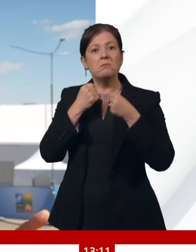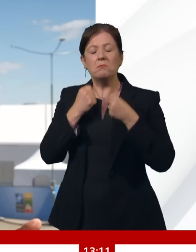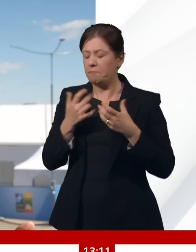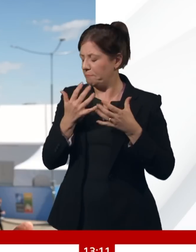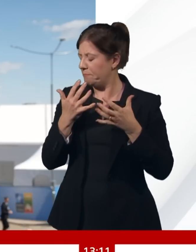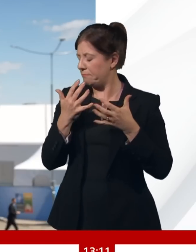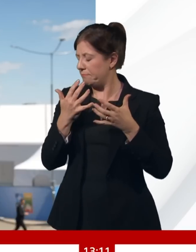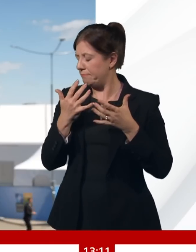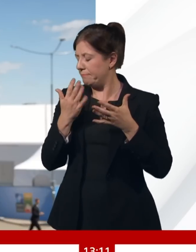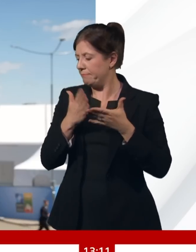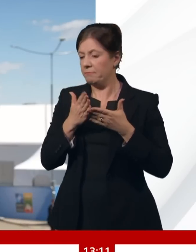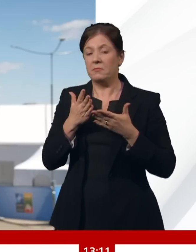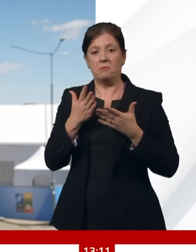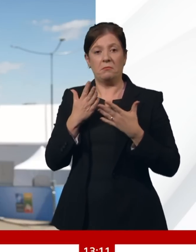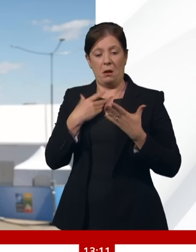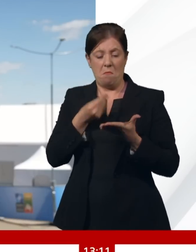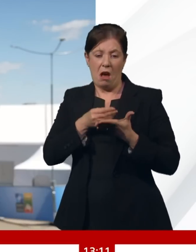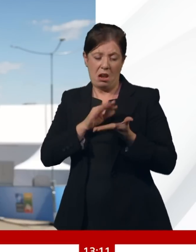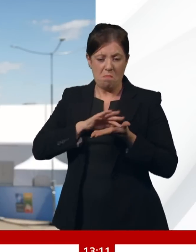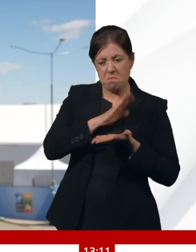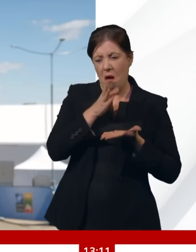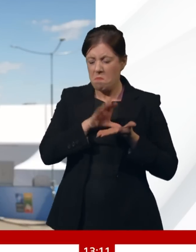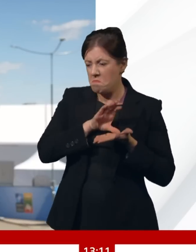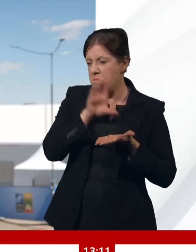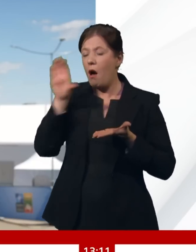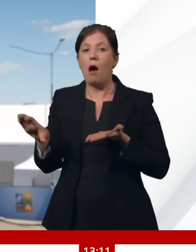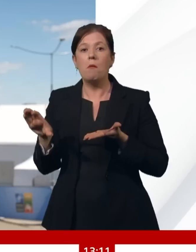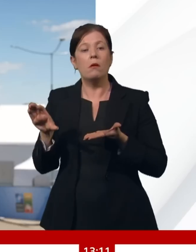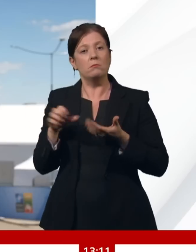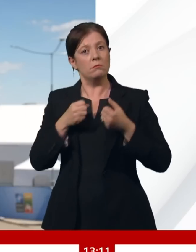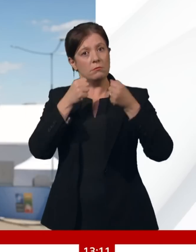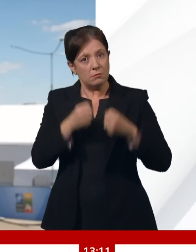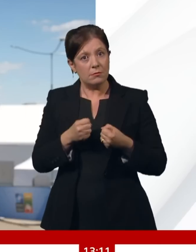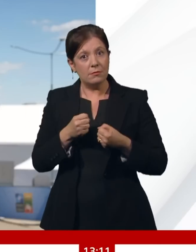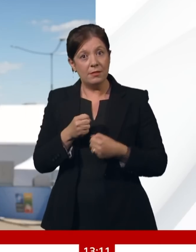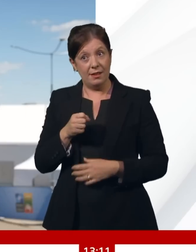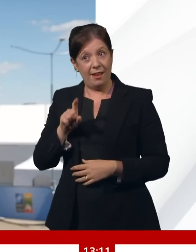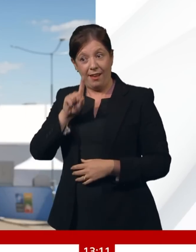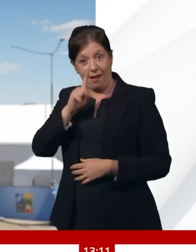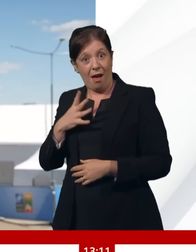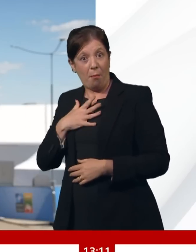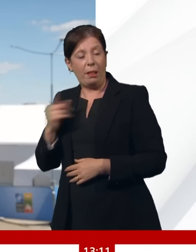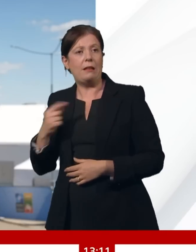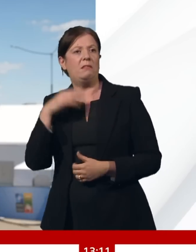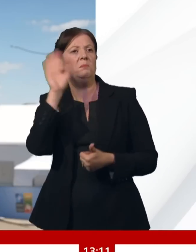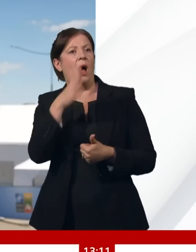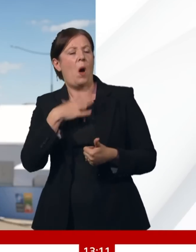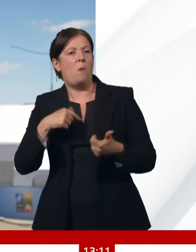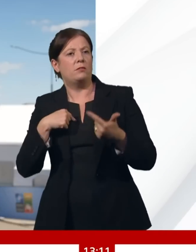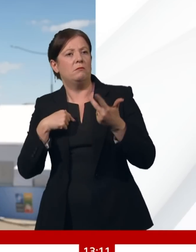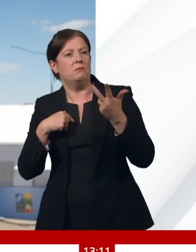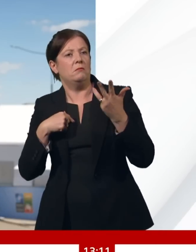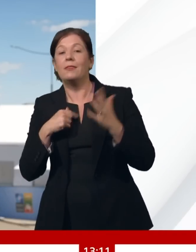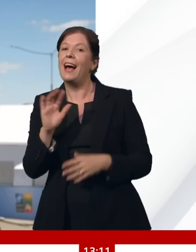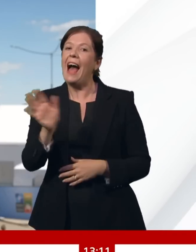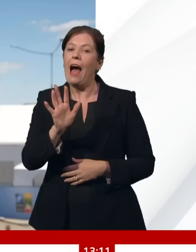a sort of open blank check for the future. He said, look, you know, these countries are not like Amazon. Ukraine just can't come along and type it in. So